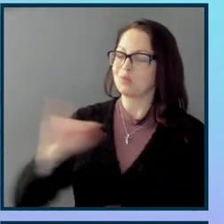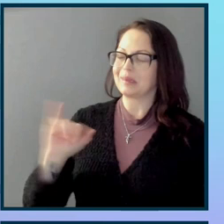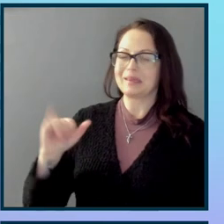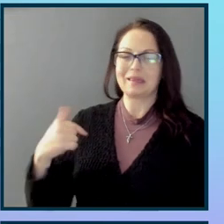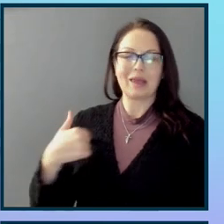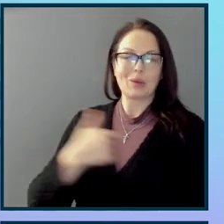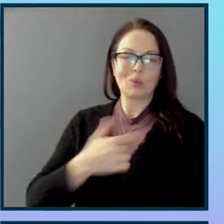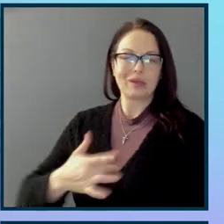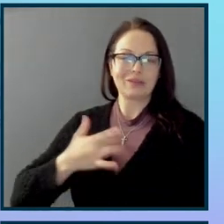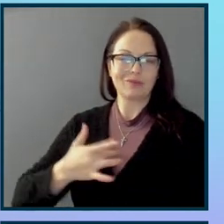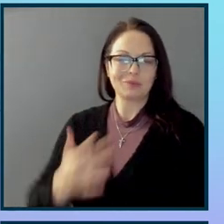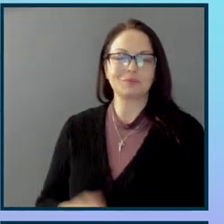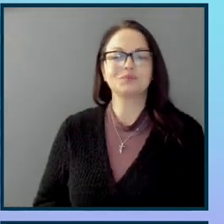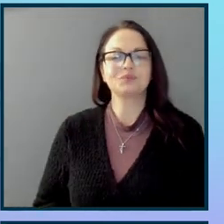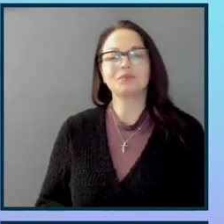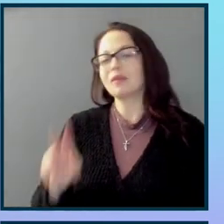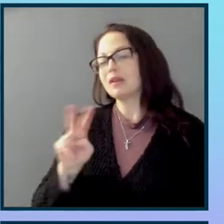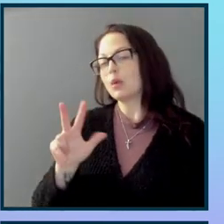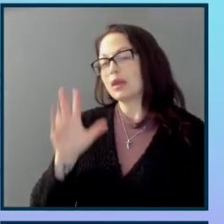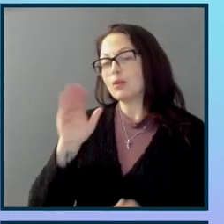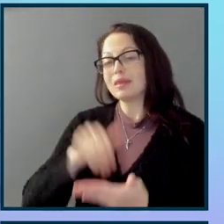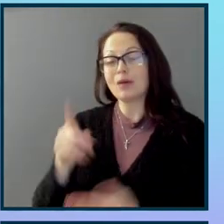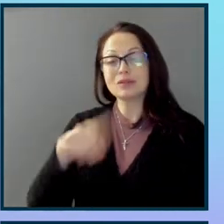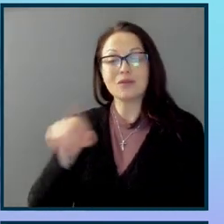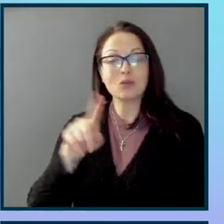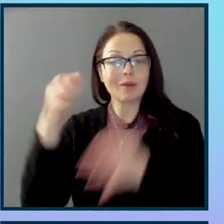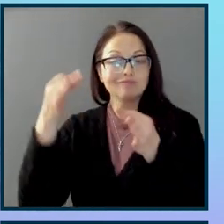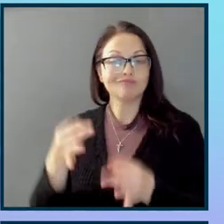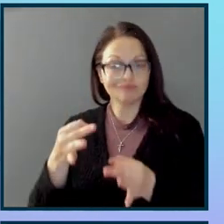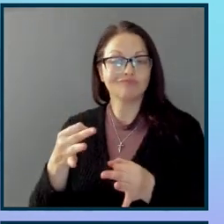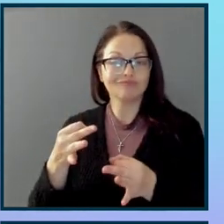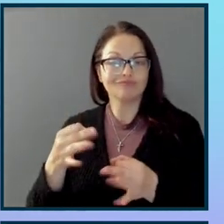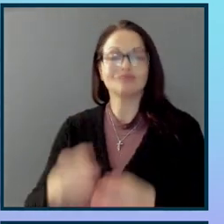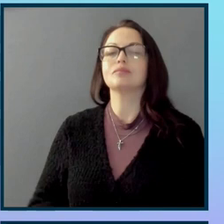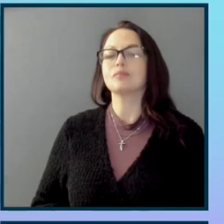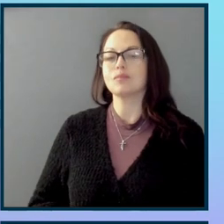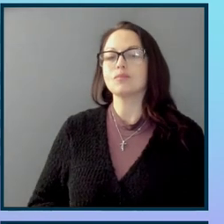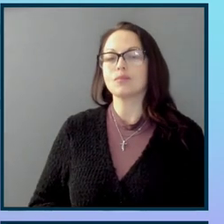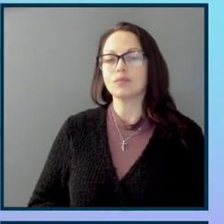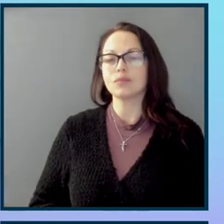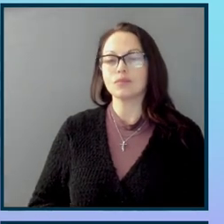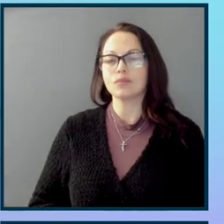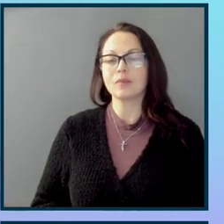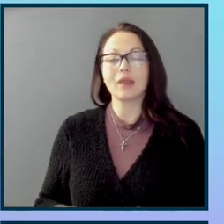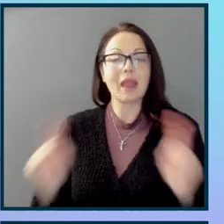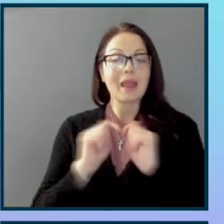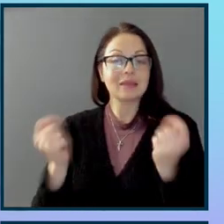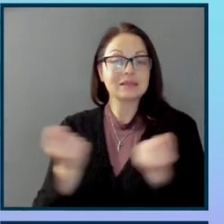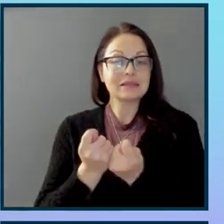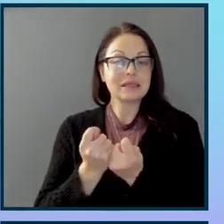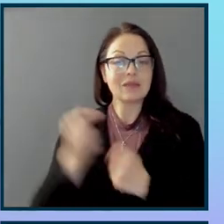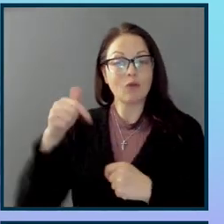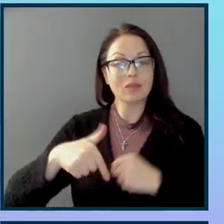23,000 of you have chosen to do this. And the theme for today's, this year's AxeCon